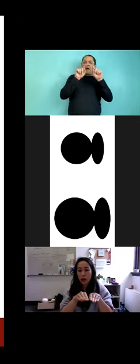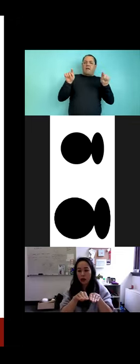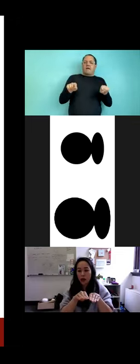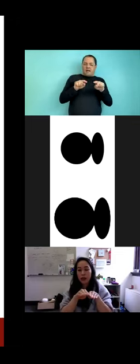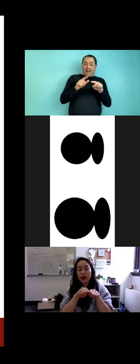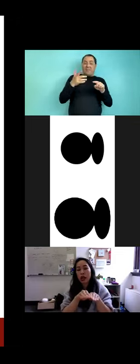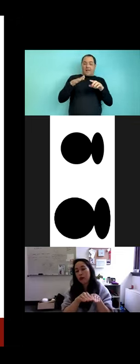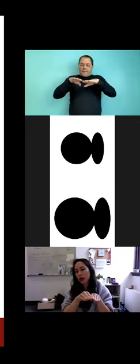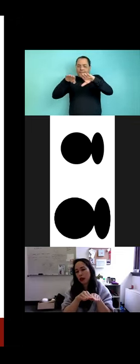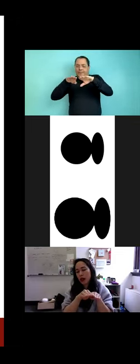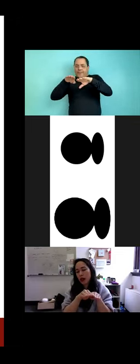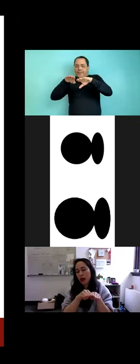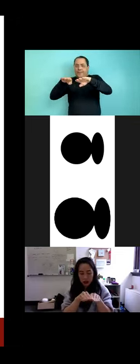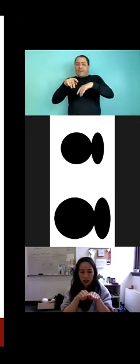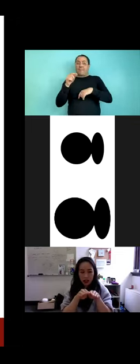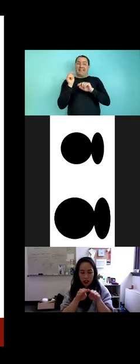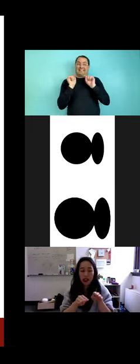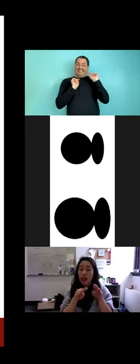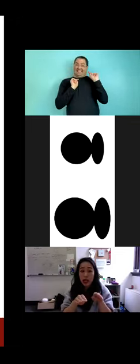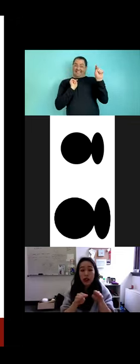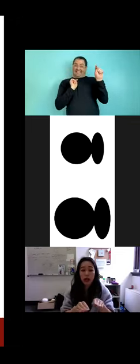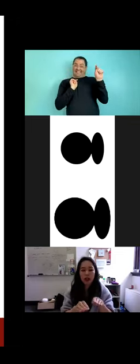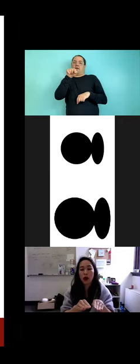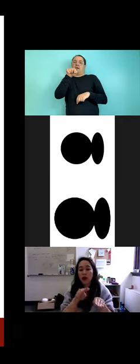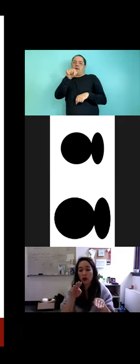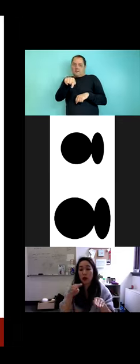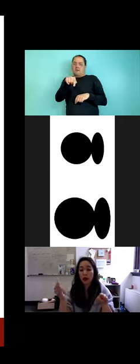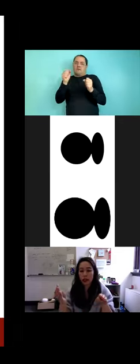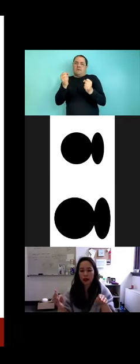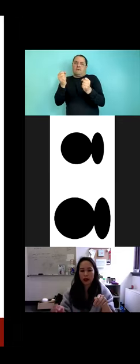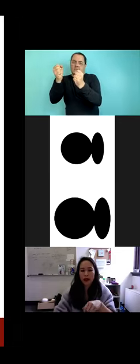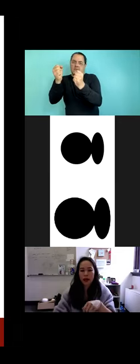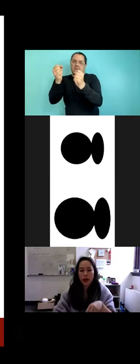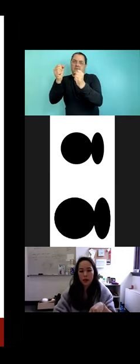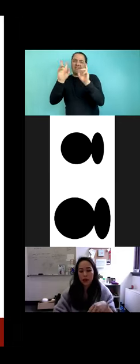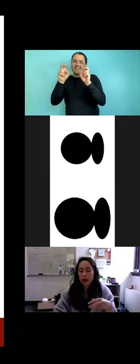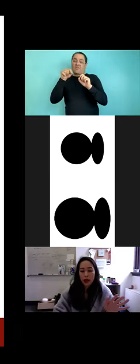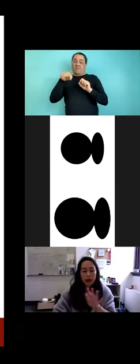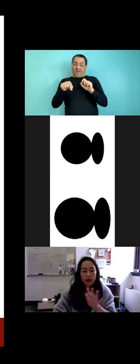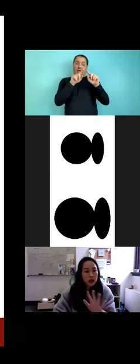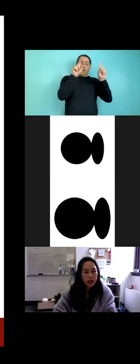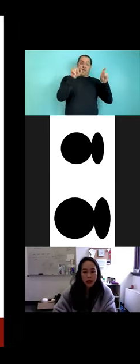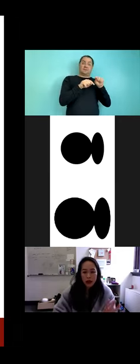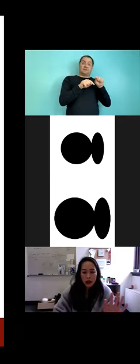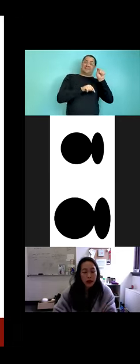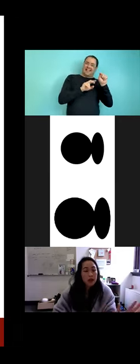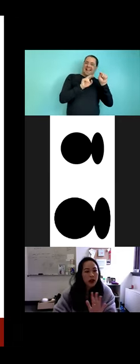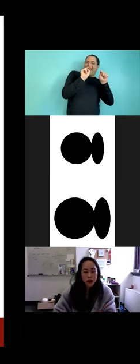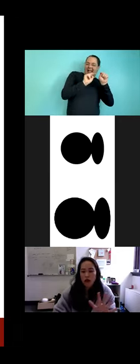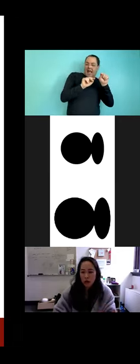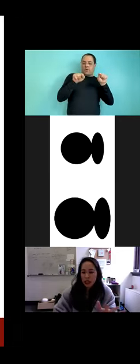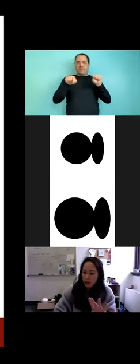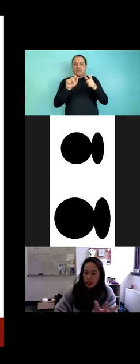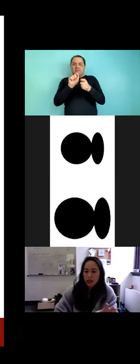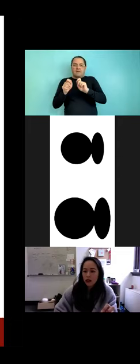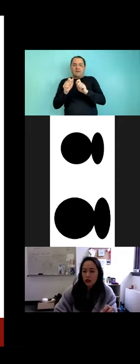gesture the modifier, because it helped us, it helped tell us what square did. And there's going to be, and I'm flossing